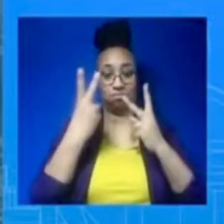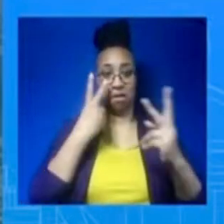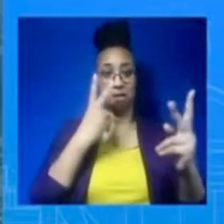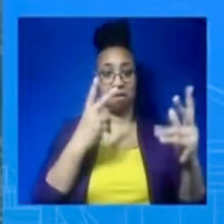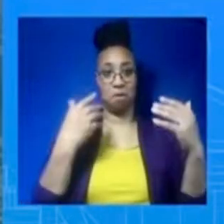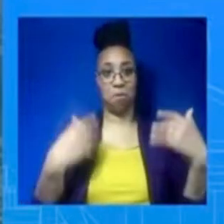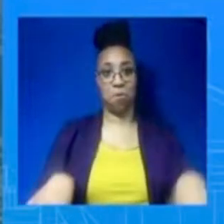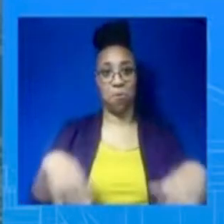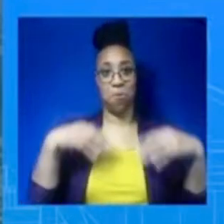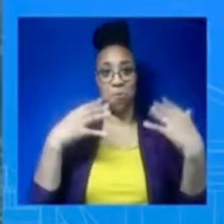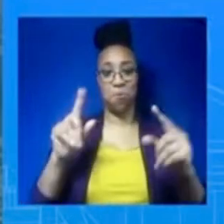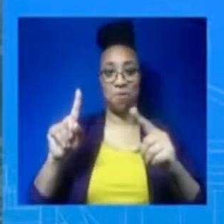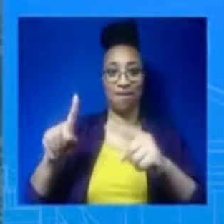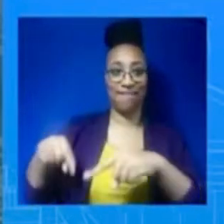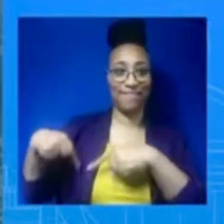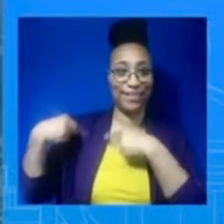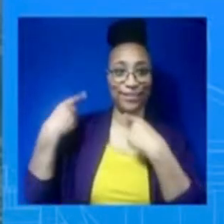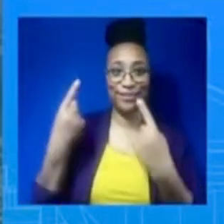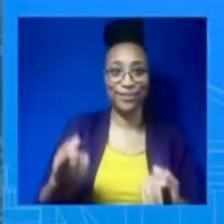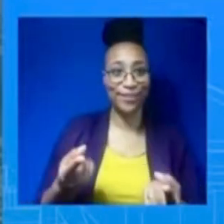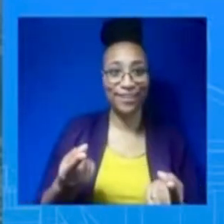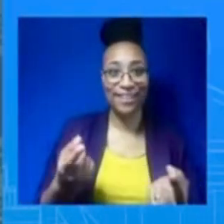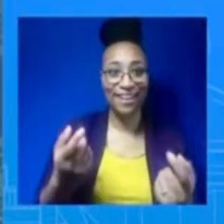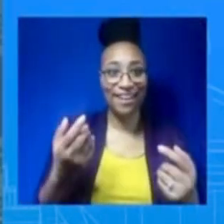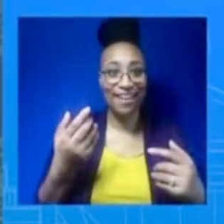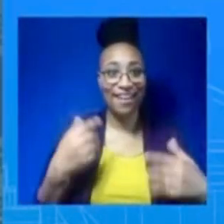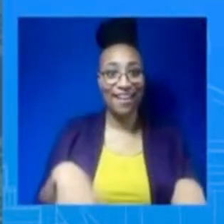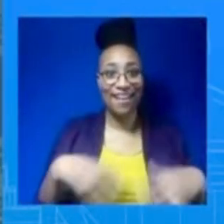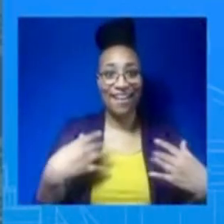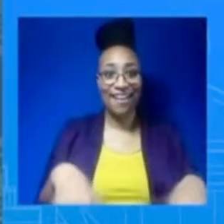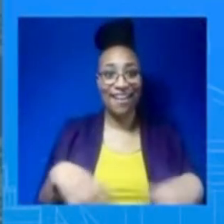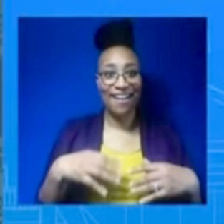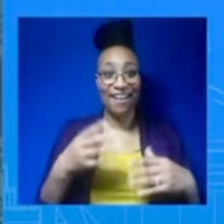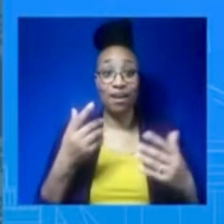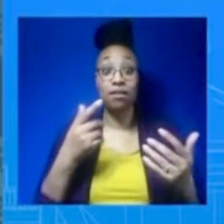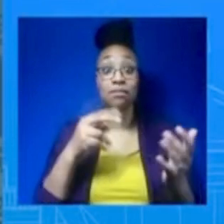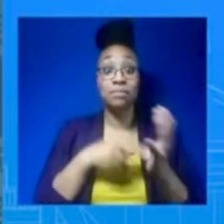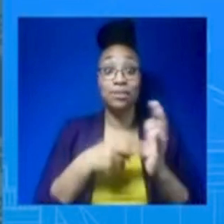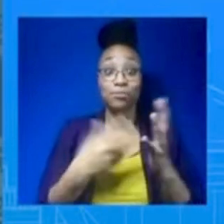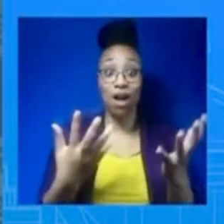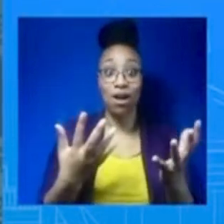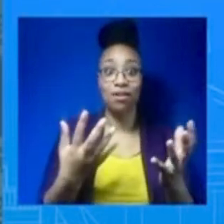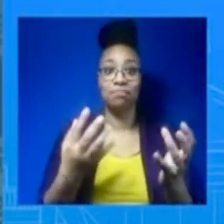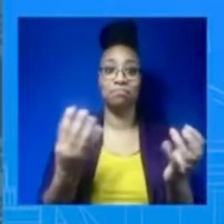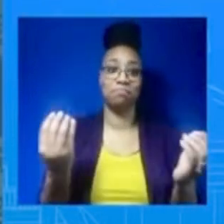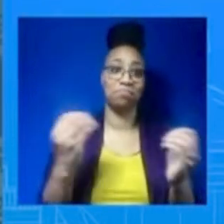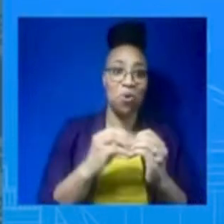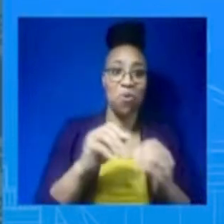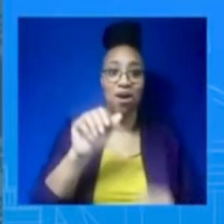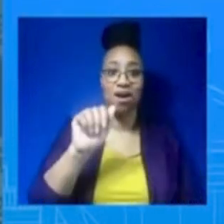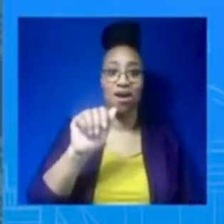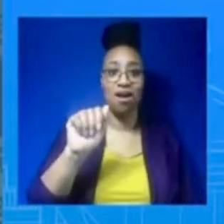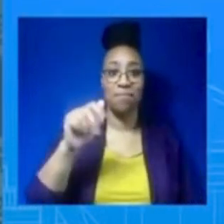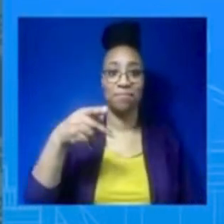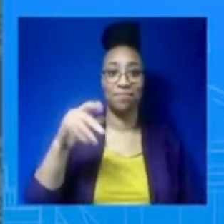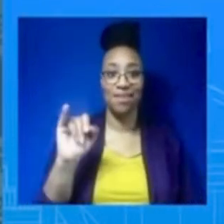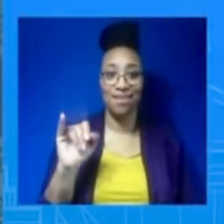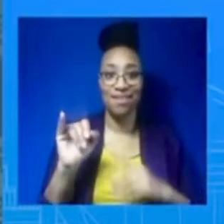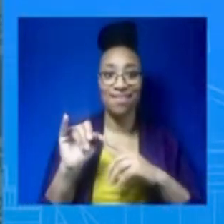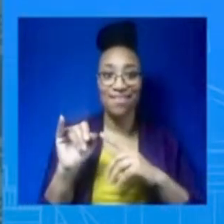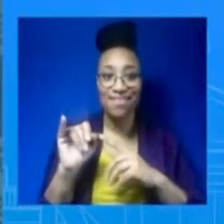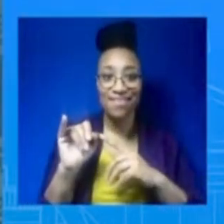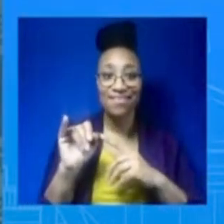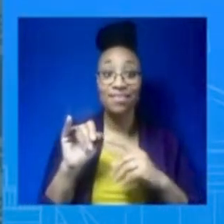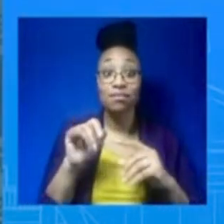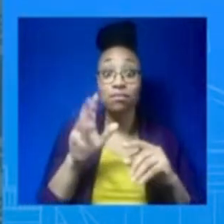number of AAPI appointees at the level, including three in Cabinet, all of whom are women, which is Vice President Harris, as you know,